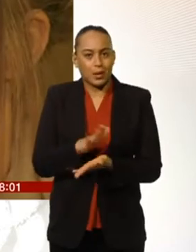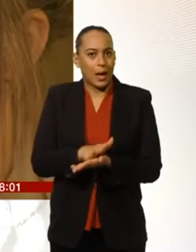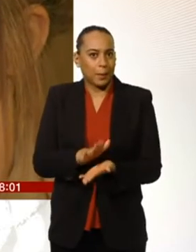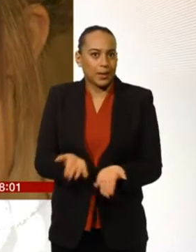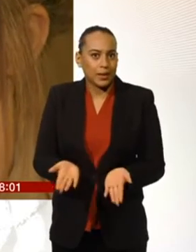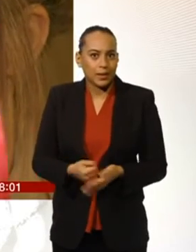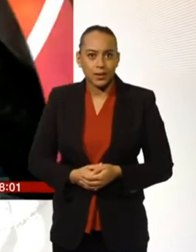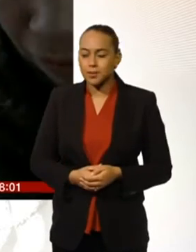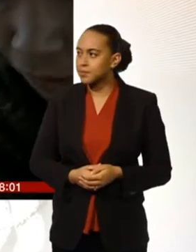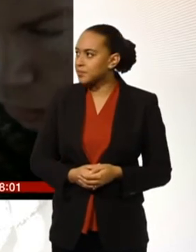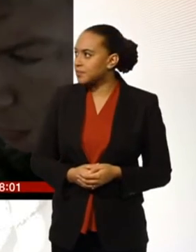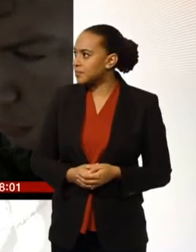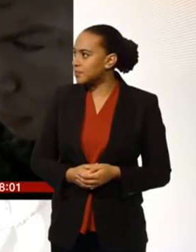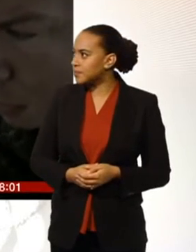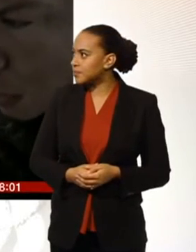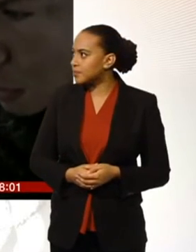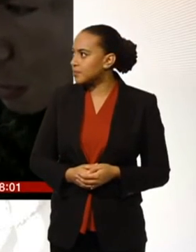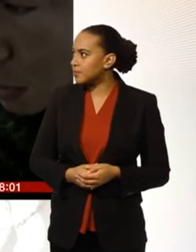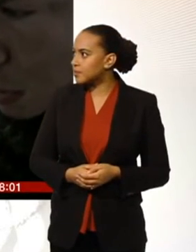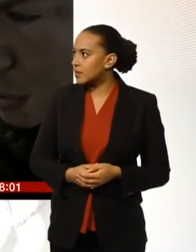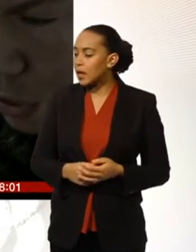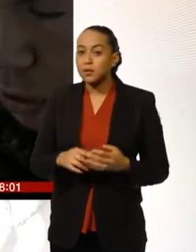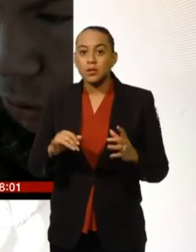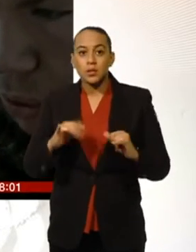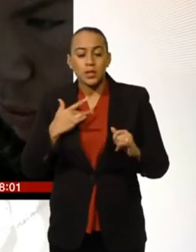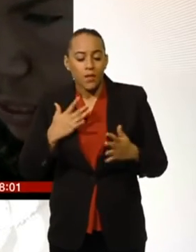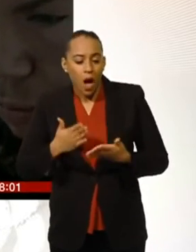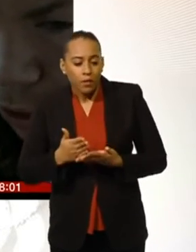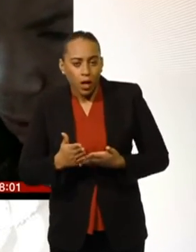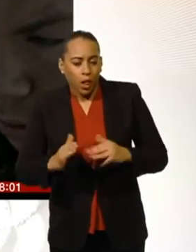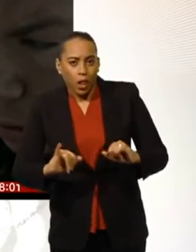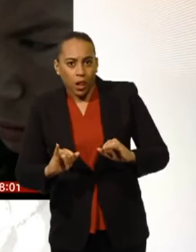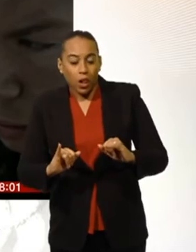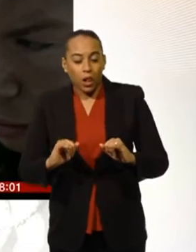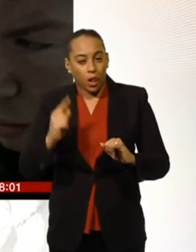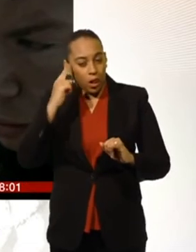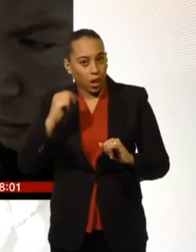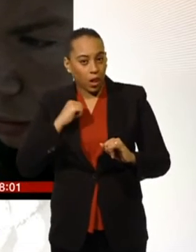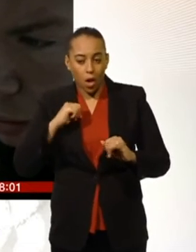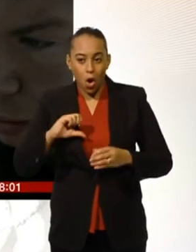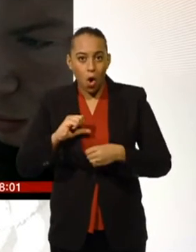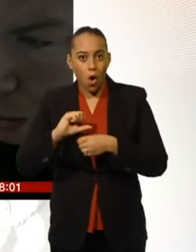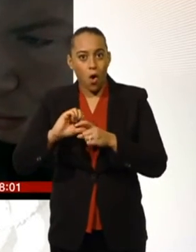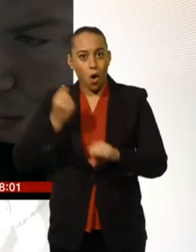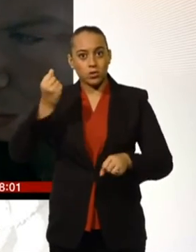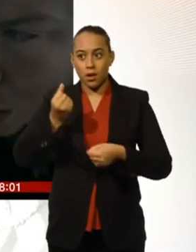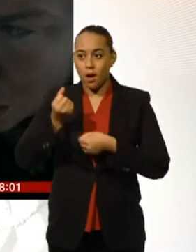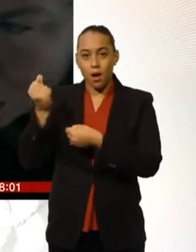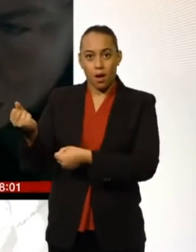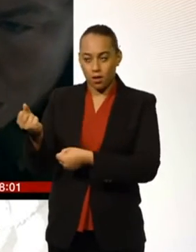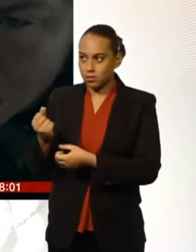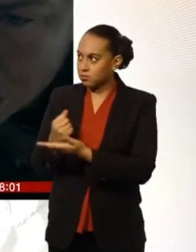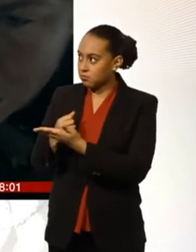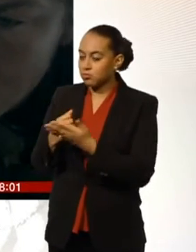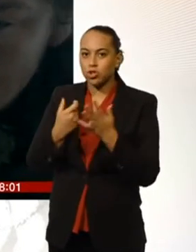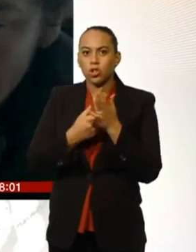be happy. And the terrifying story of survival being tipped for Oscar success, the British star of The Revenant, Will Poulter,